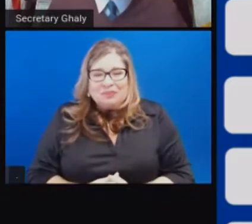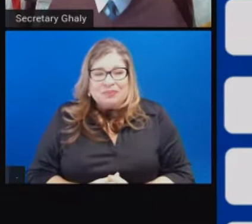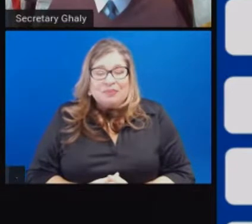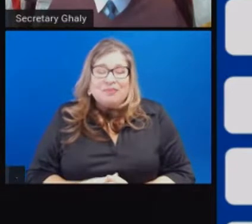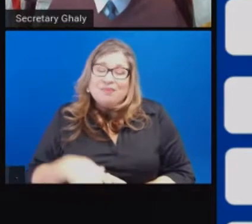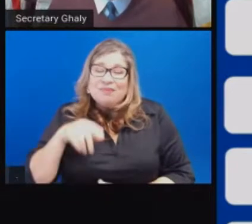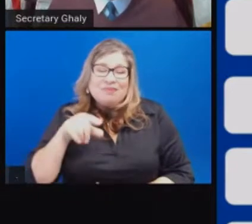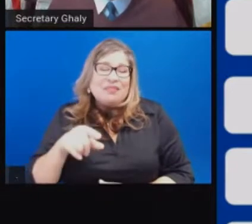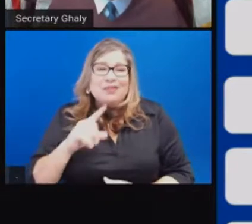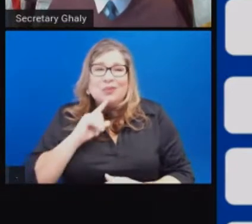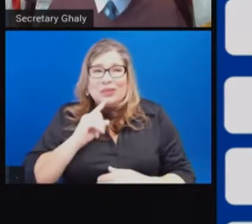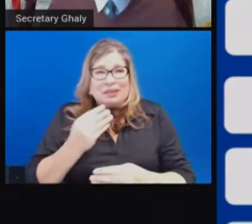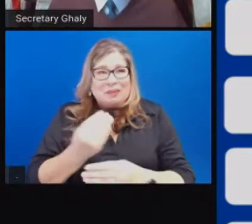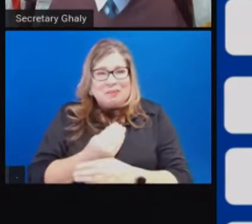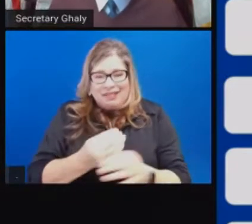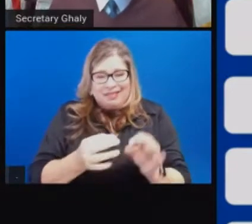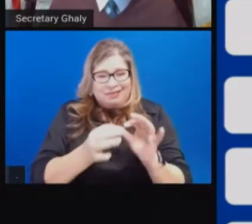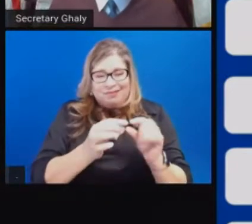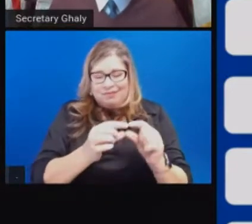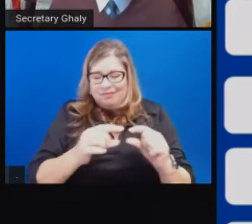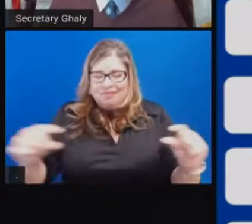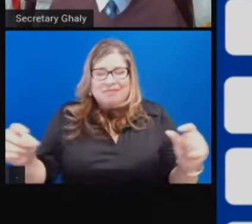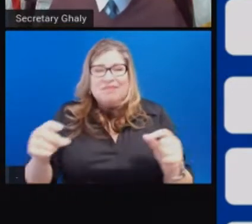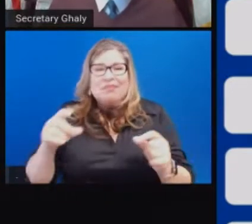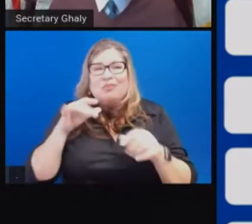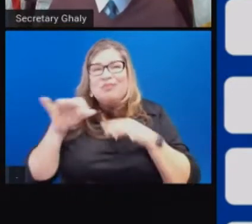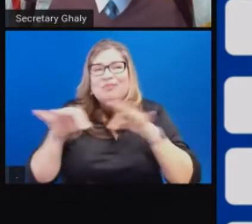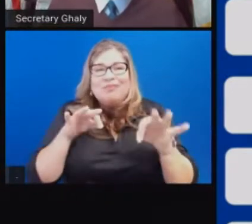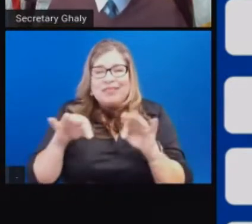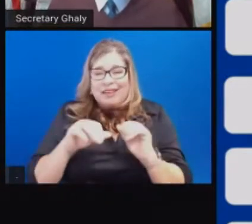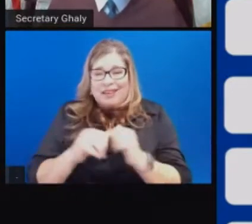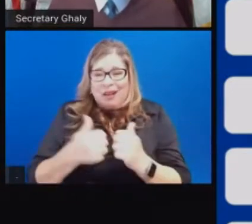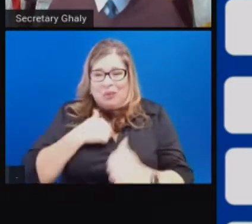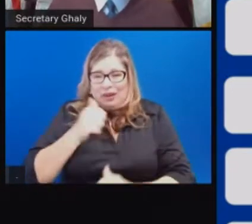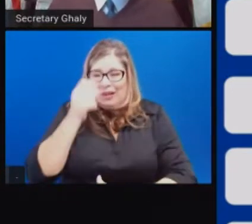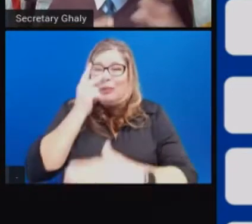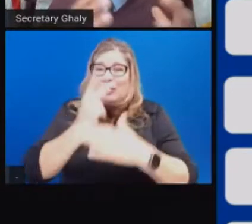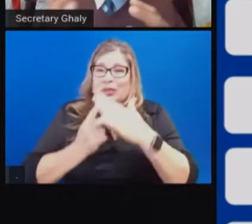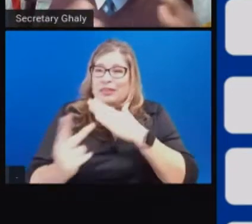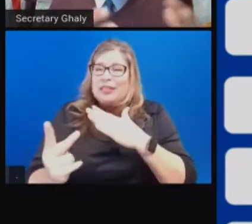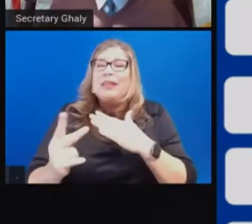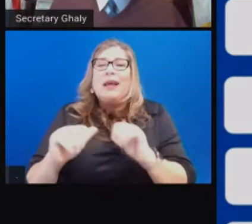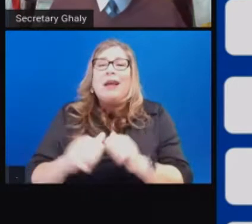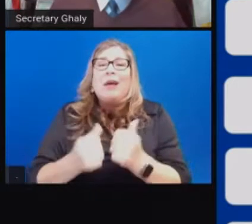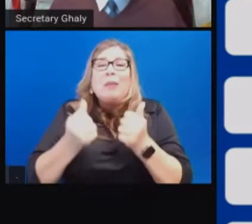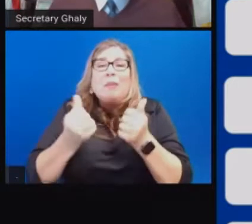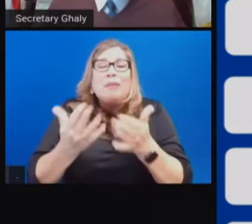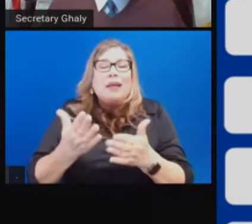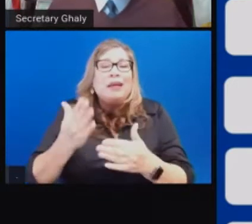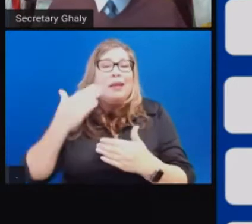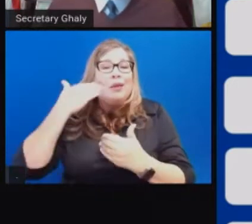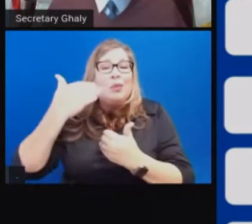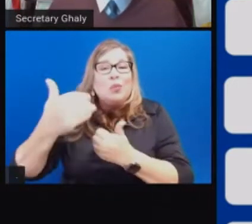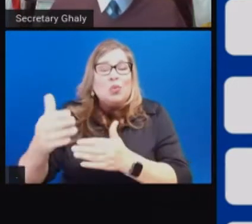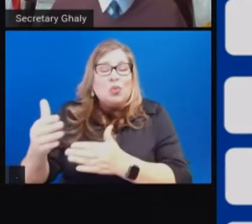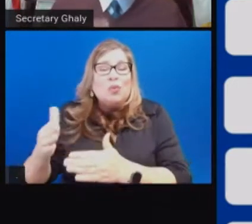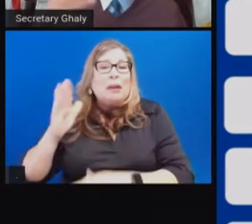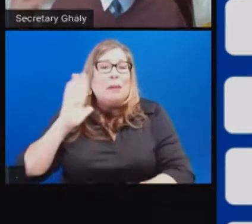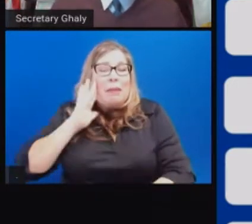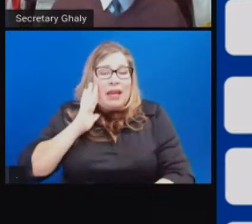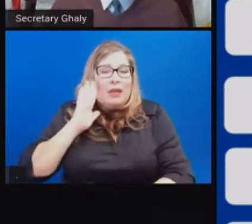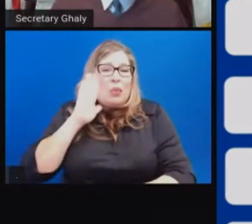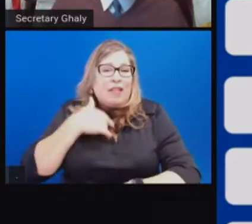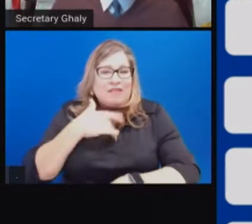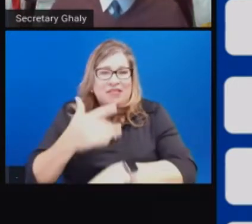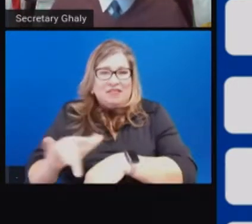projecting then the percent based on those number of beds available. And through these sort of different elements, we